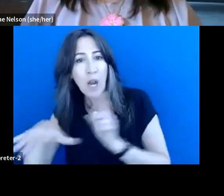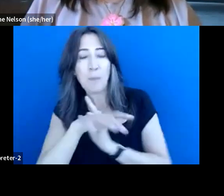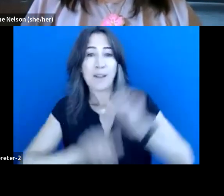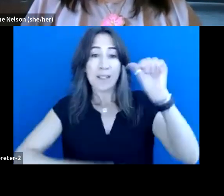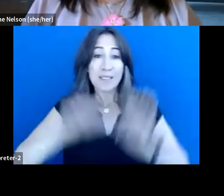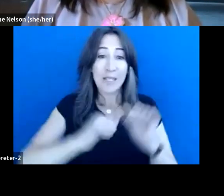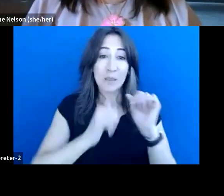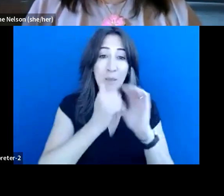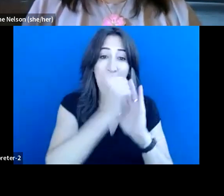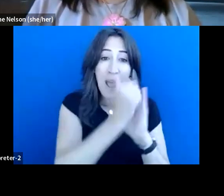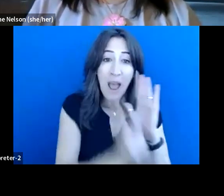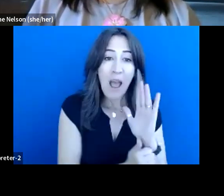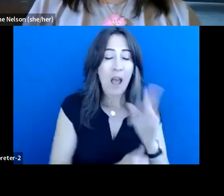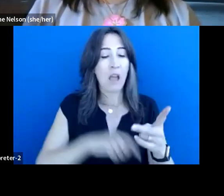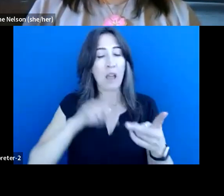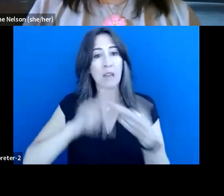you know,